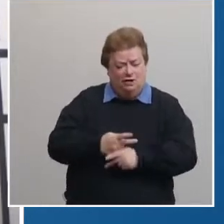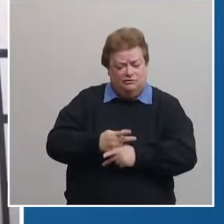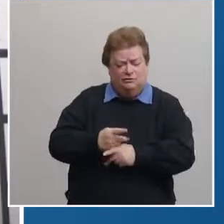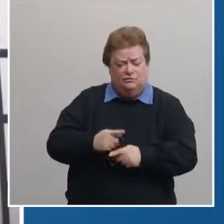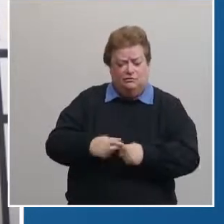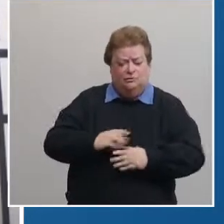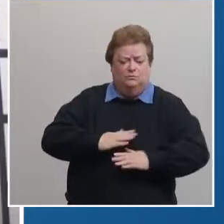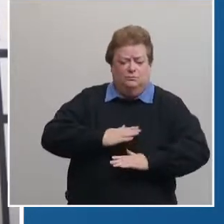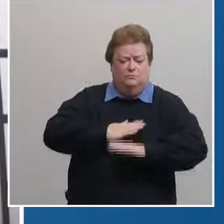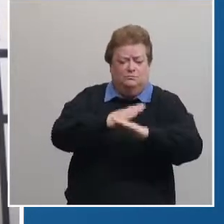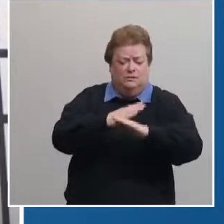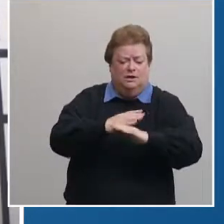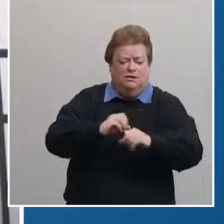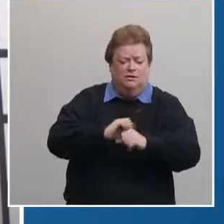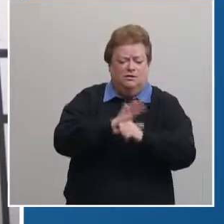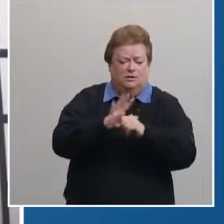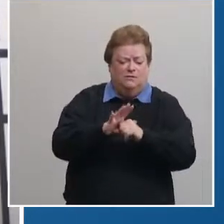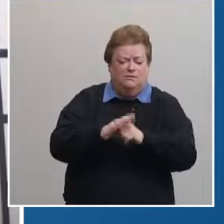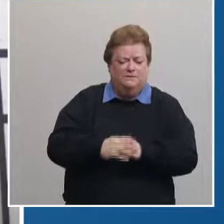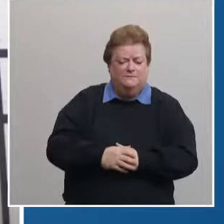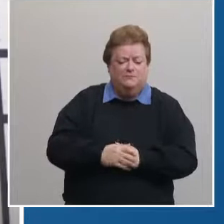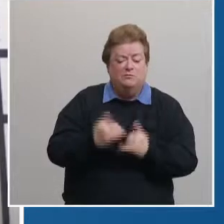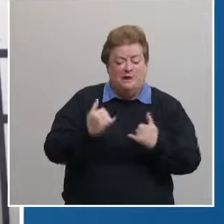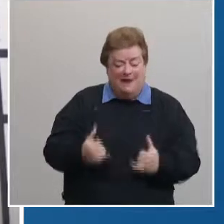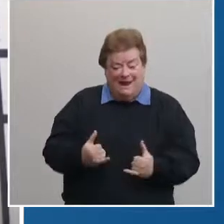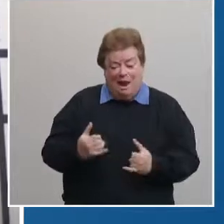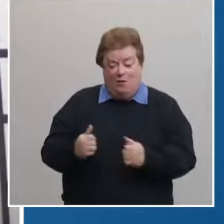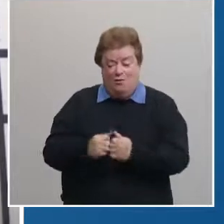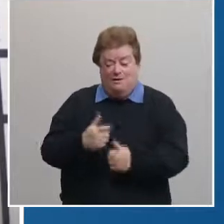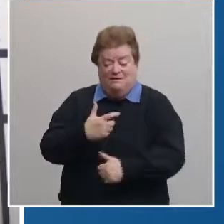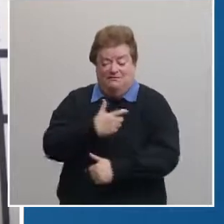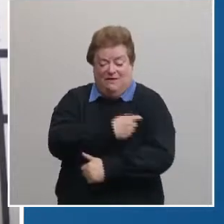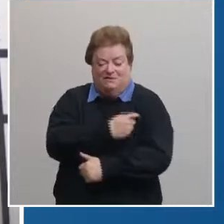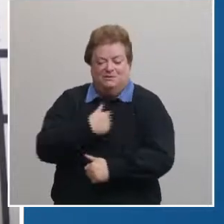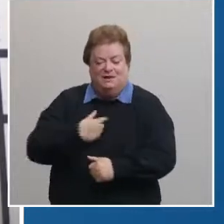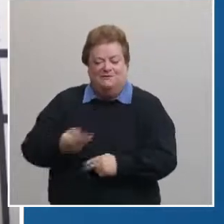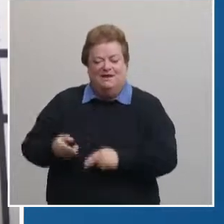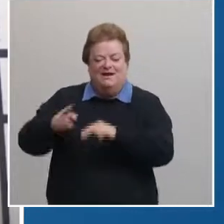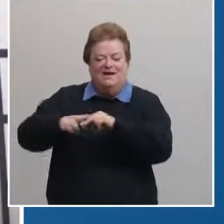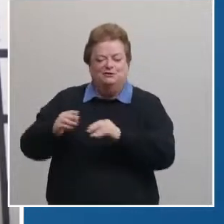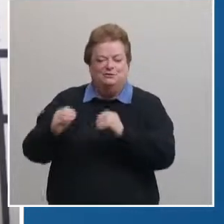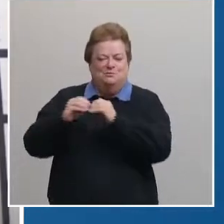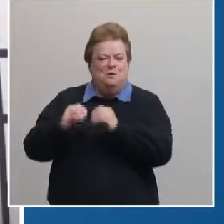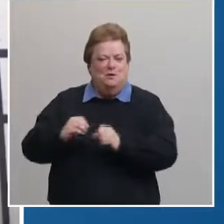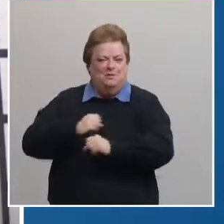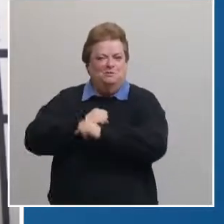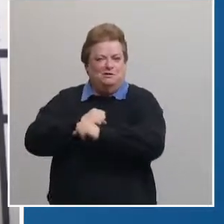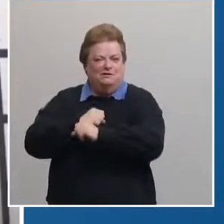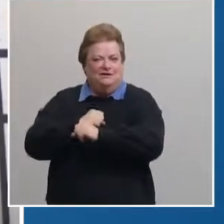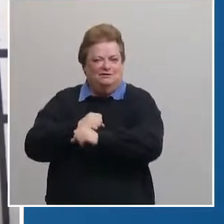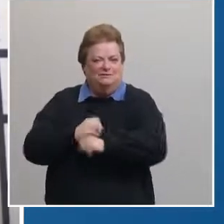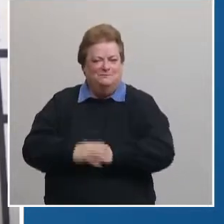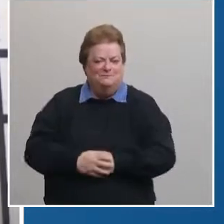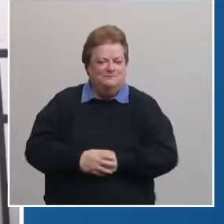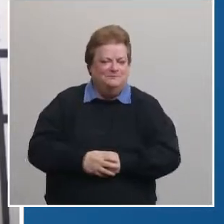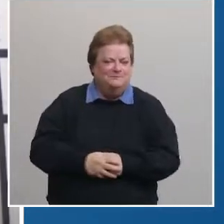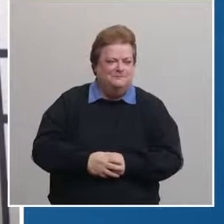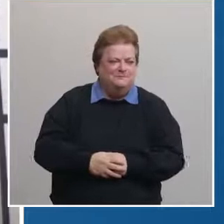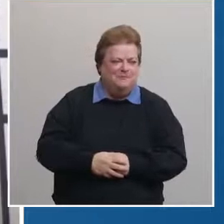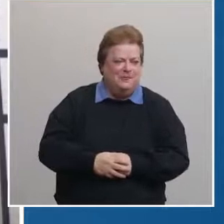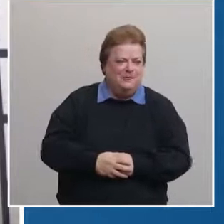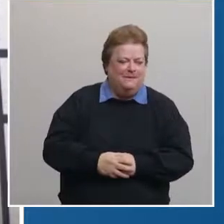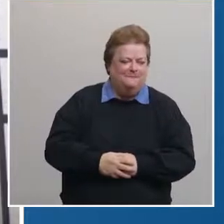go through the process and get the vaccine is going to just add that extra step for our entire staff and I know they're extremely fortunate to have gotten that opportunity